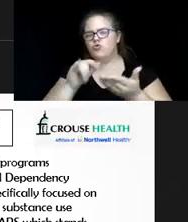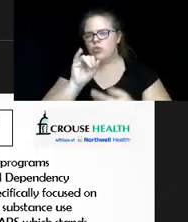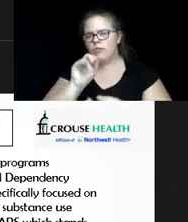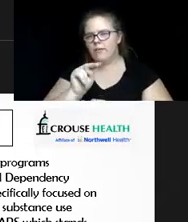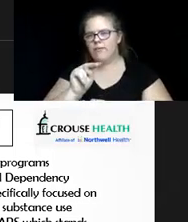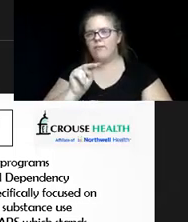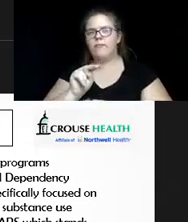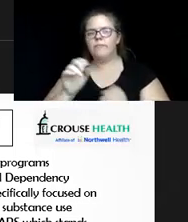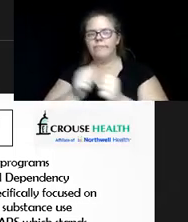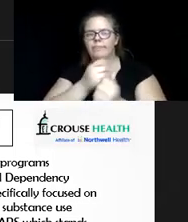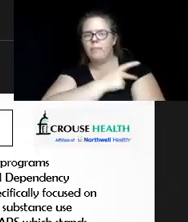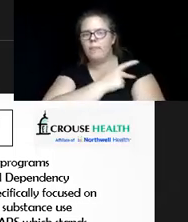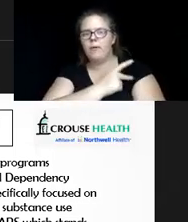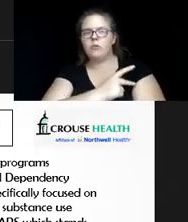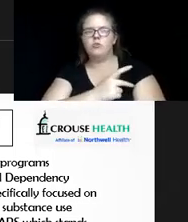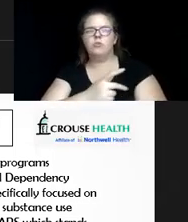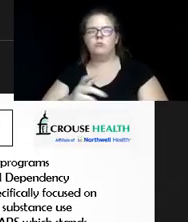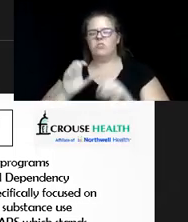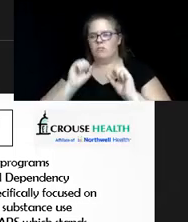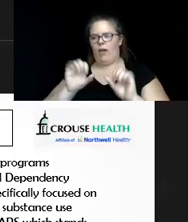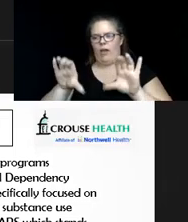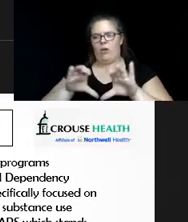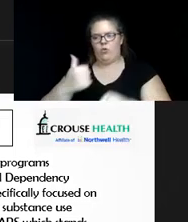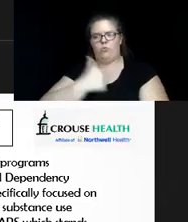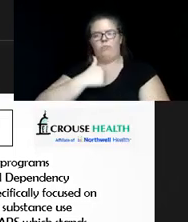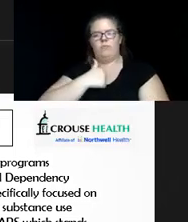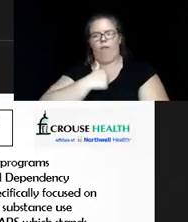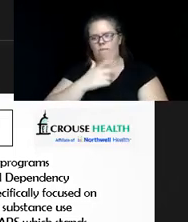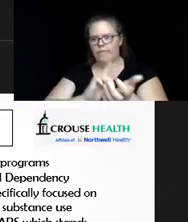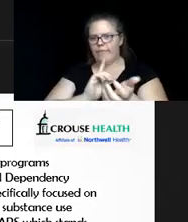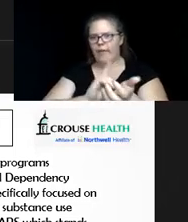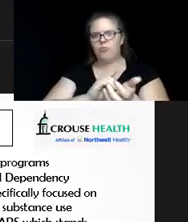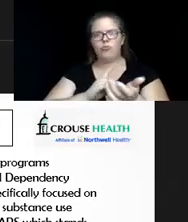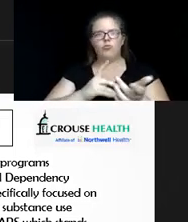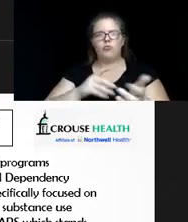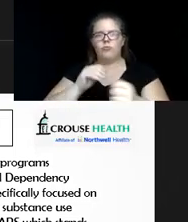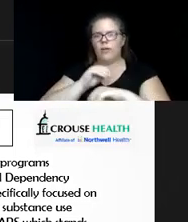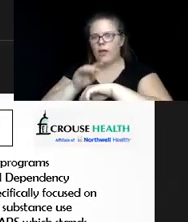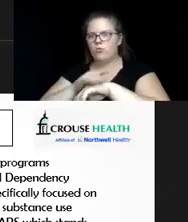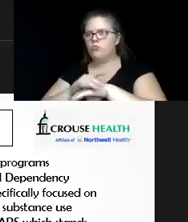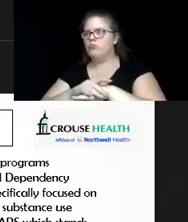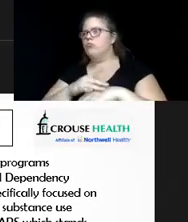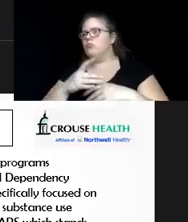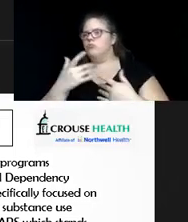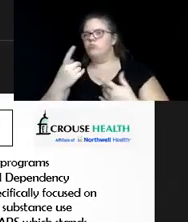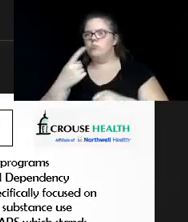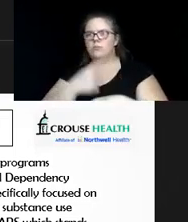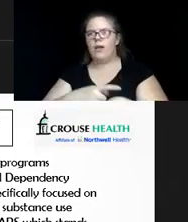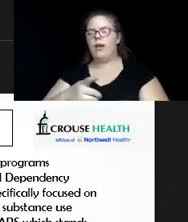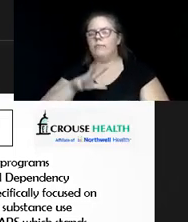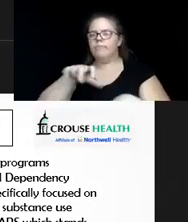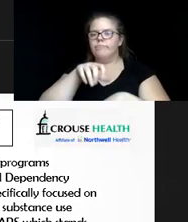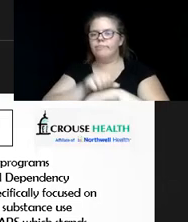checking in with them. So I can do it one day as a doctor with a counselor. We'll do it another day. A nurse can do it another day.